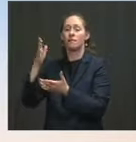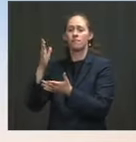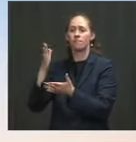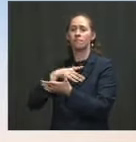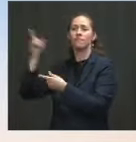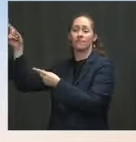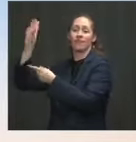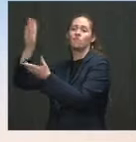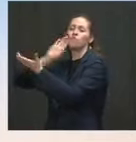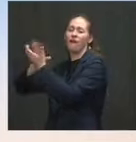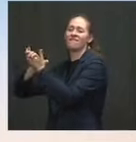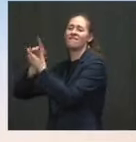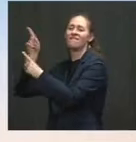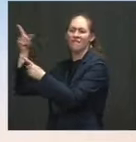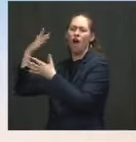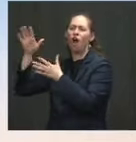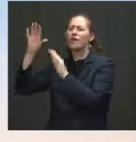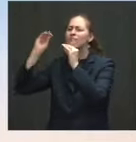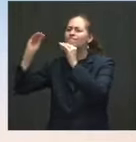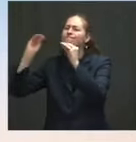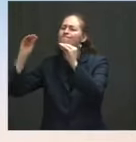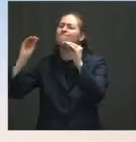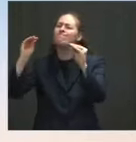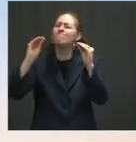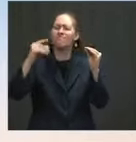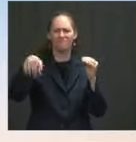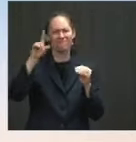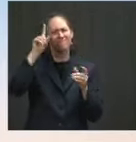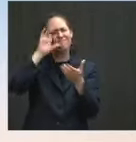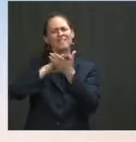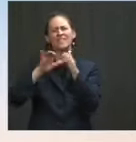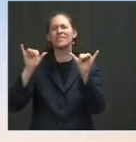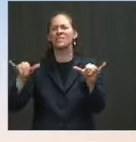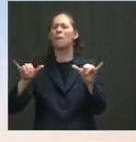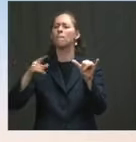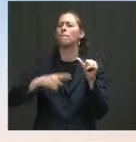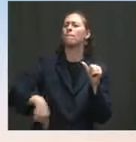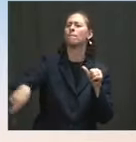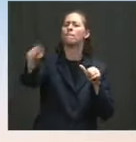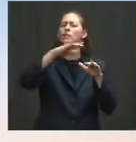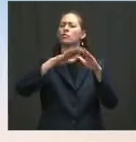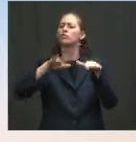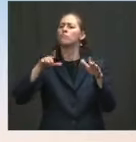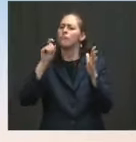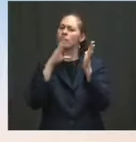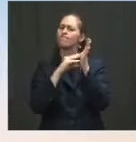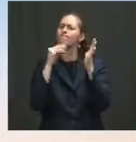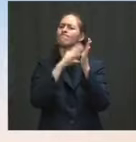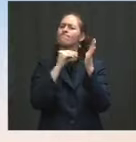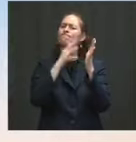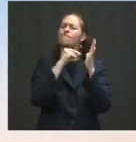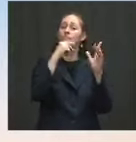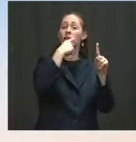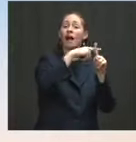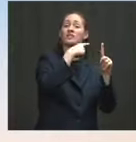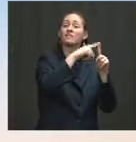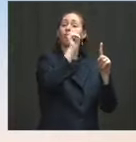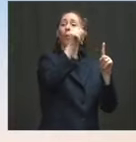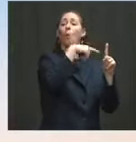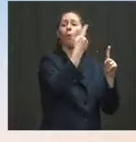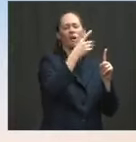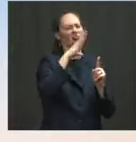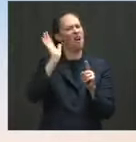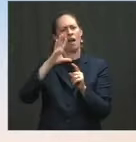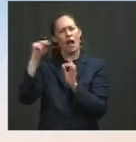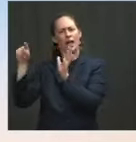believe that children should learn not just the good, but also the challenging in our history. And that's part of what we're talking about here, even as it's become